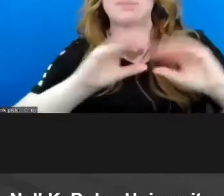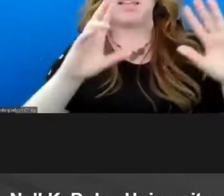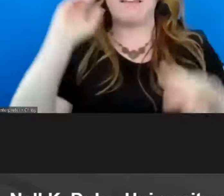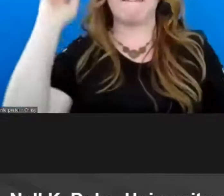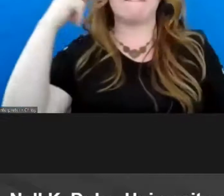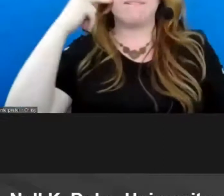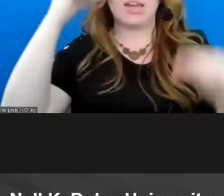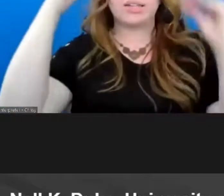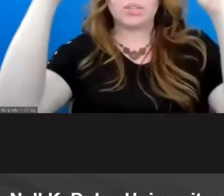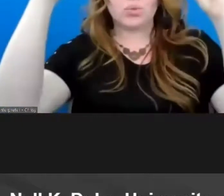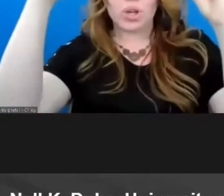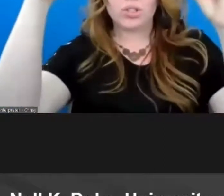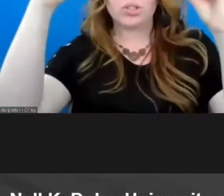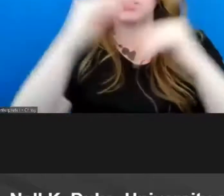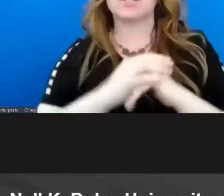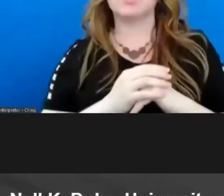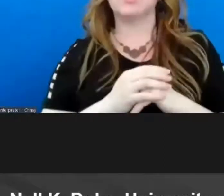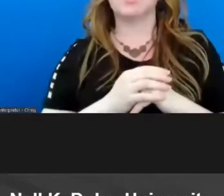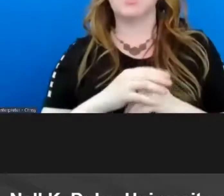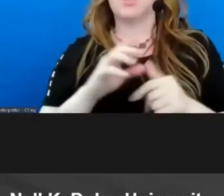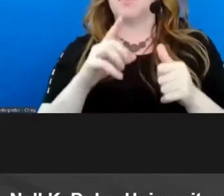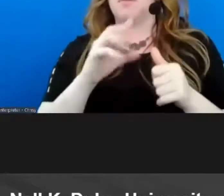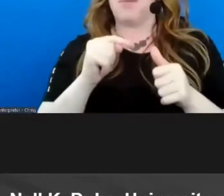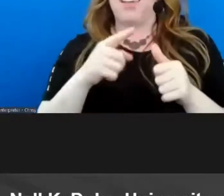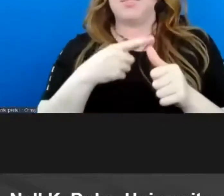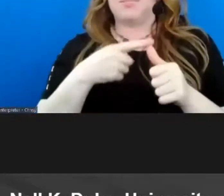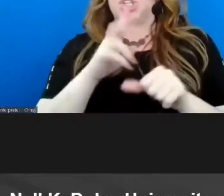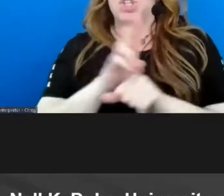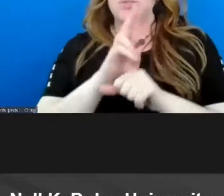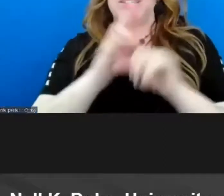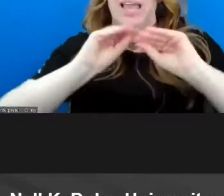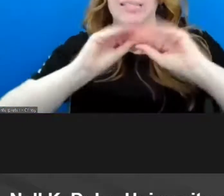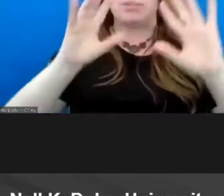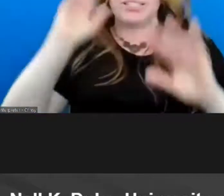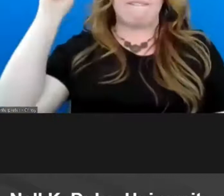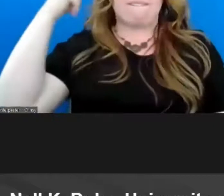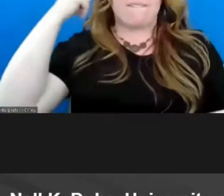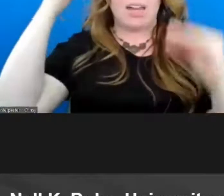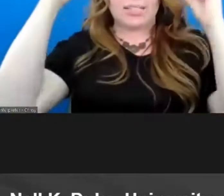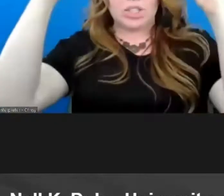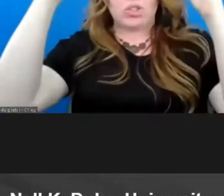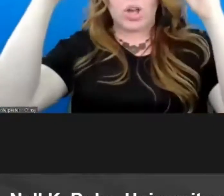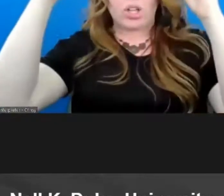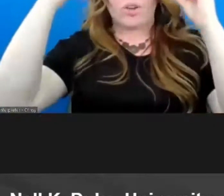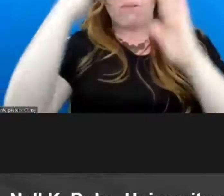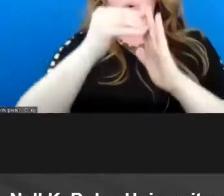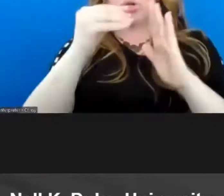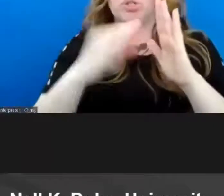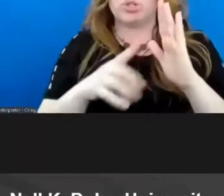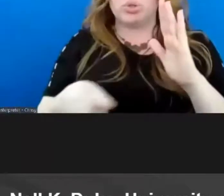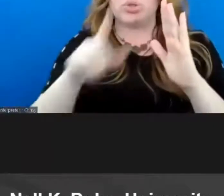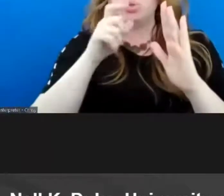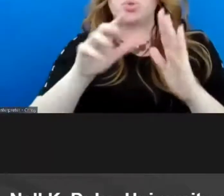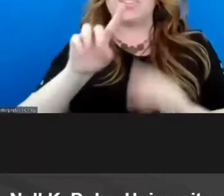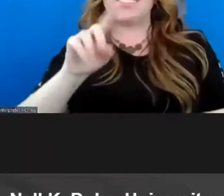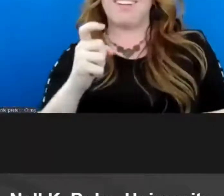and initially um using that explicit phonics instruction for students who were diagnosed